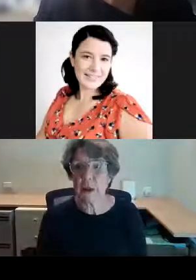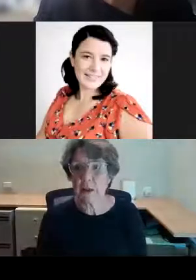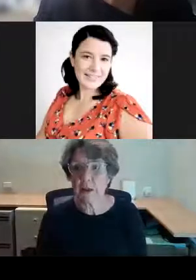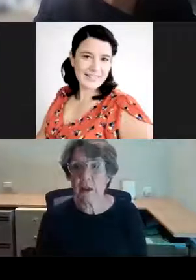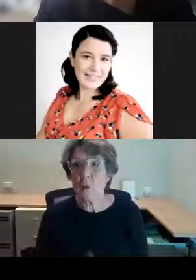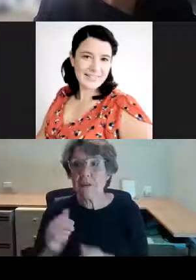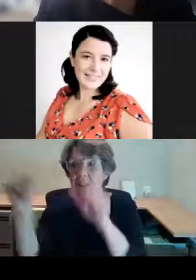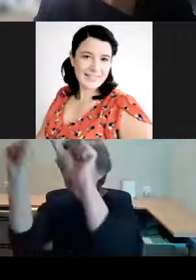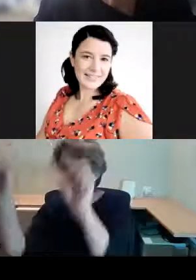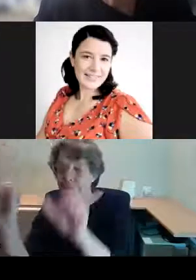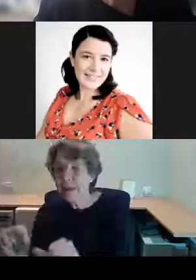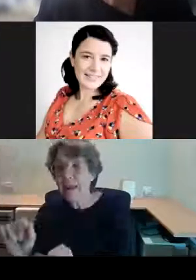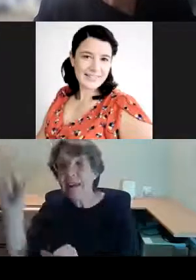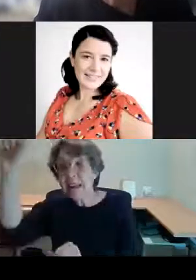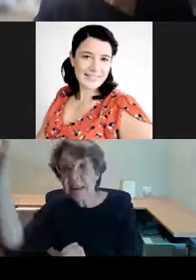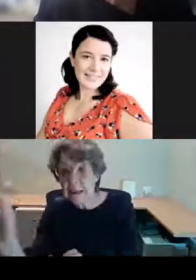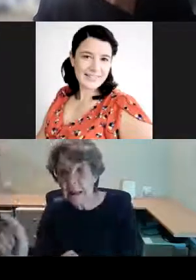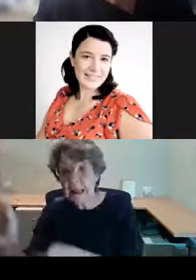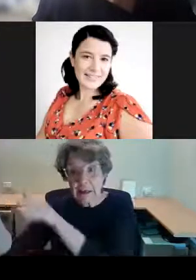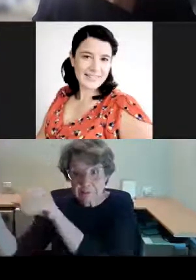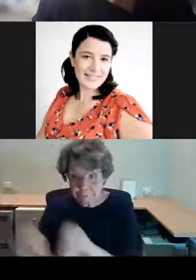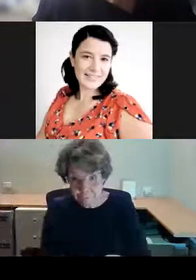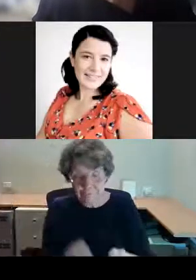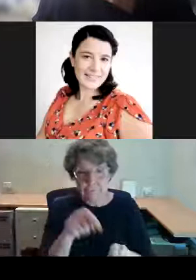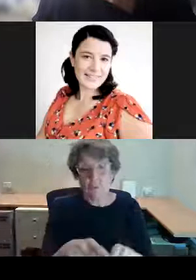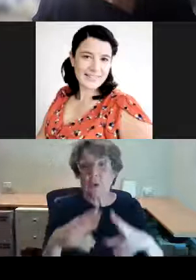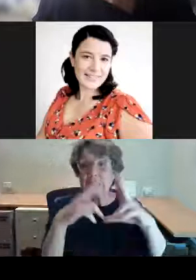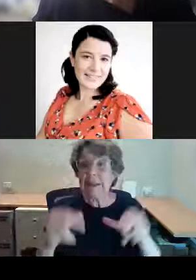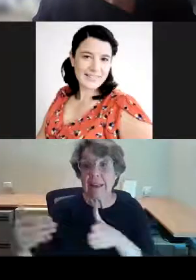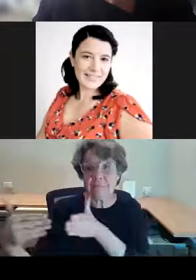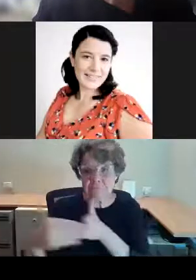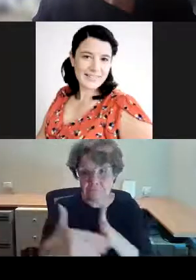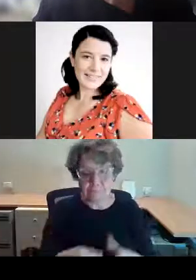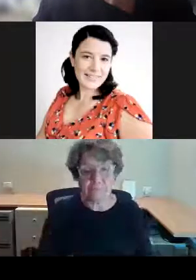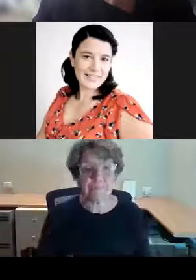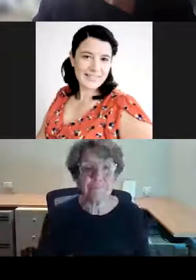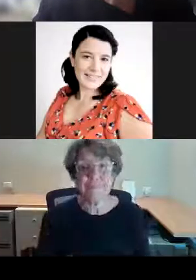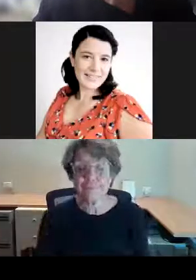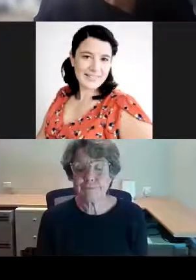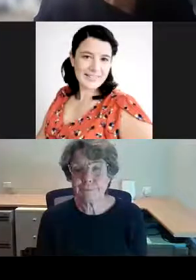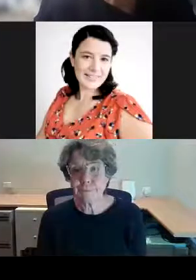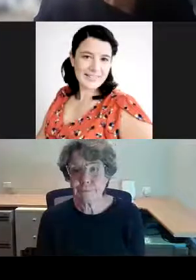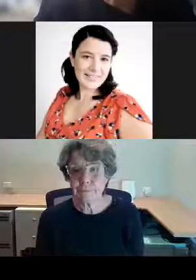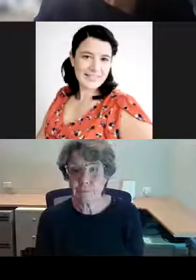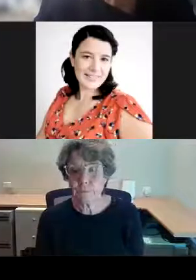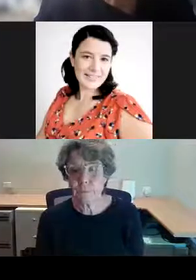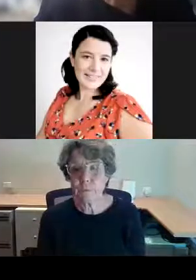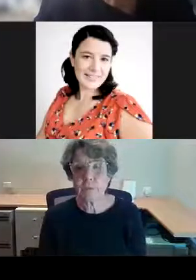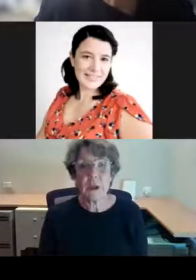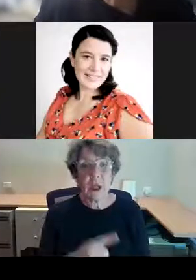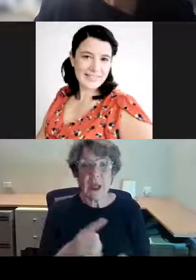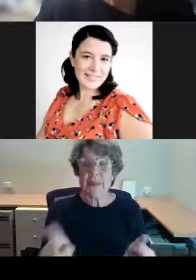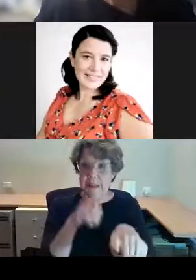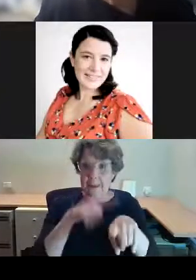out here for installation in the building. This coincided with the expansion of the GPO